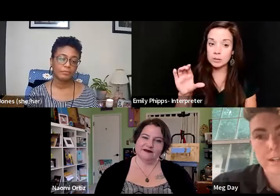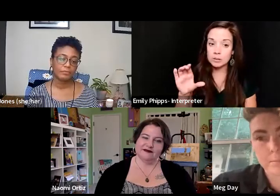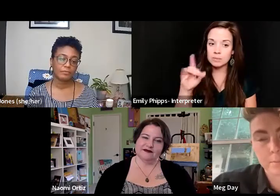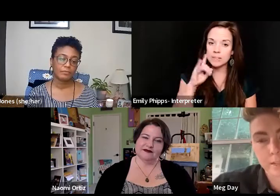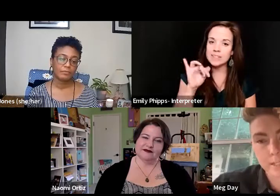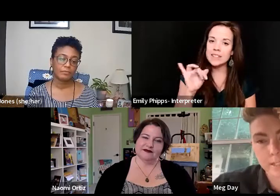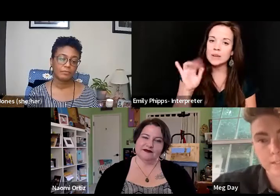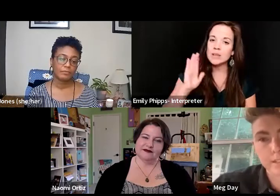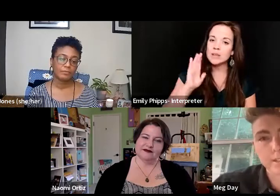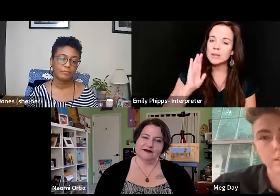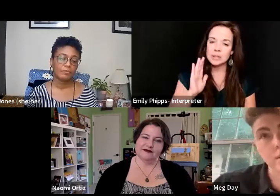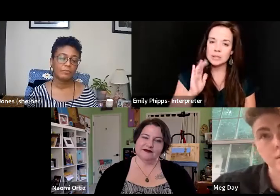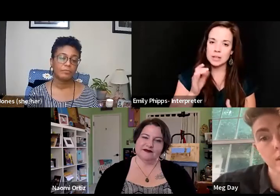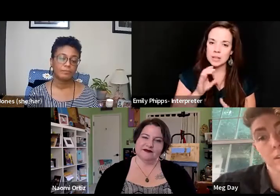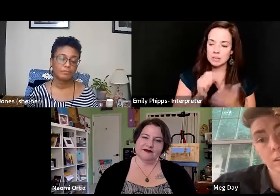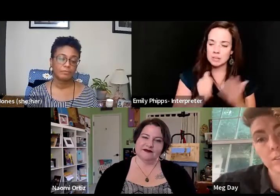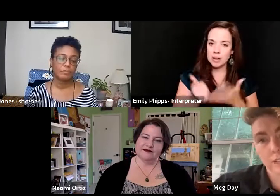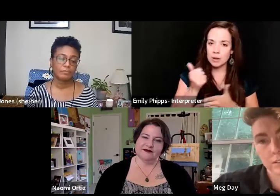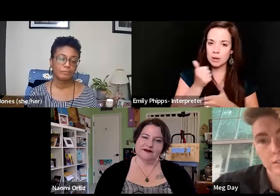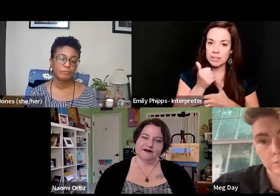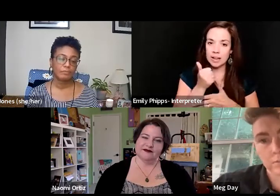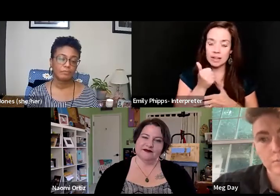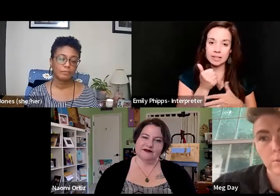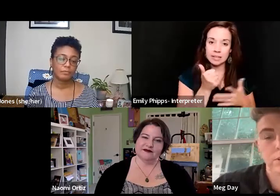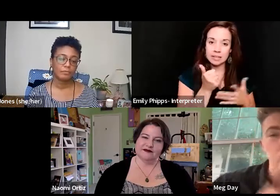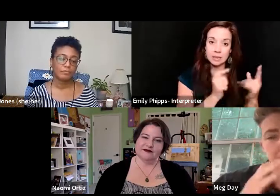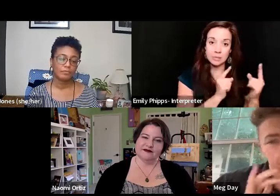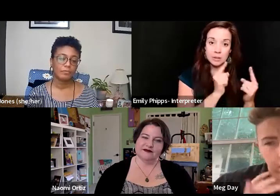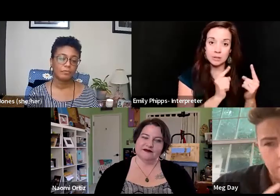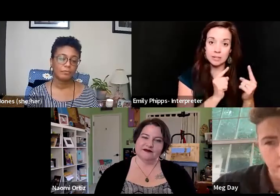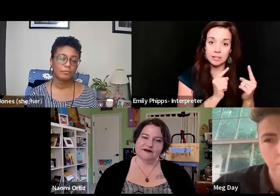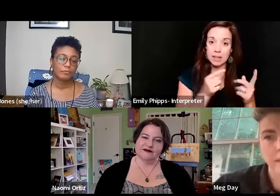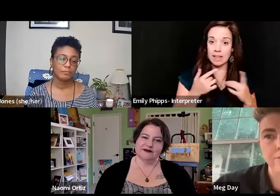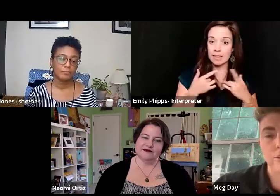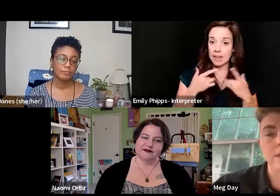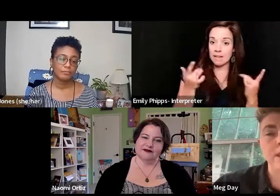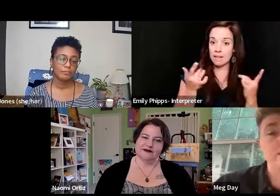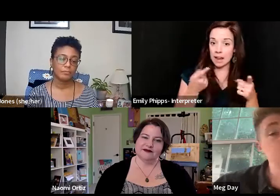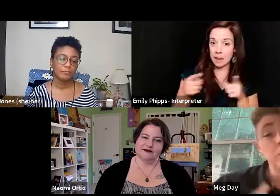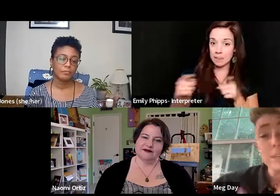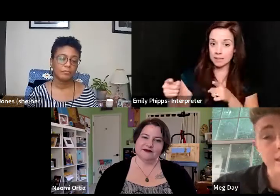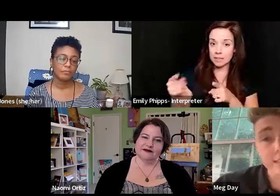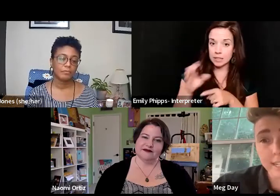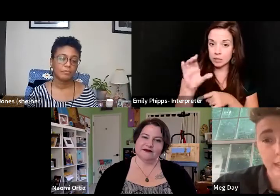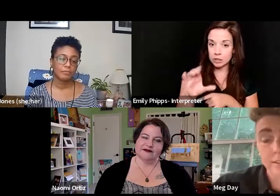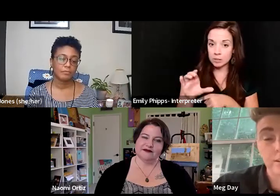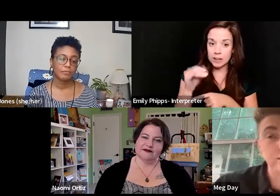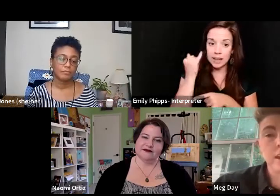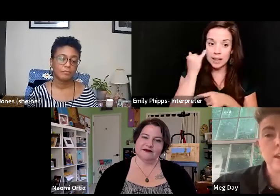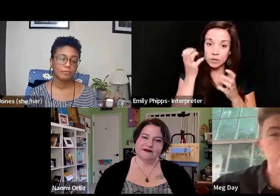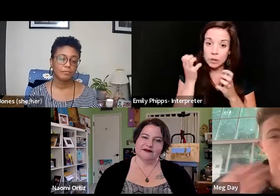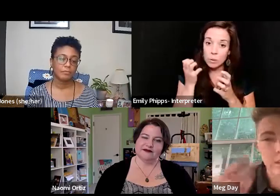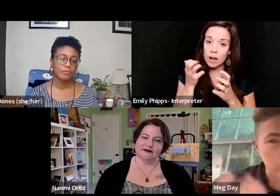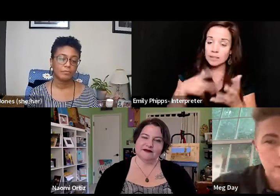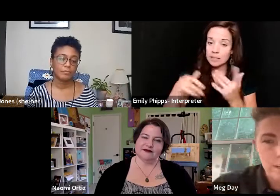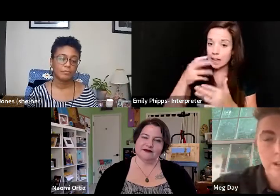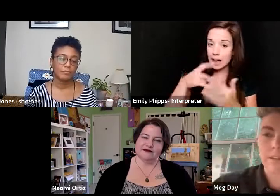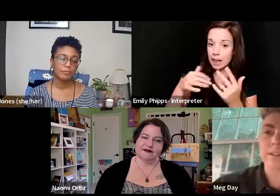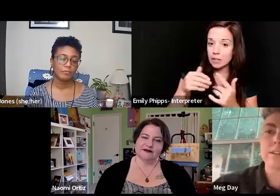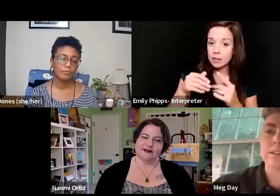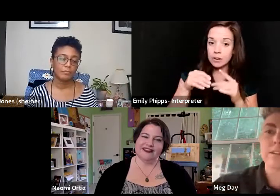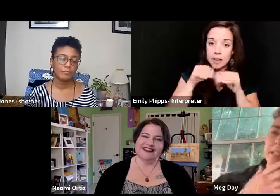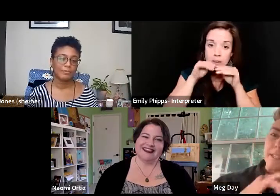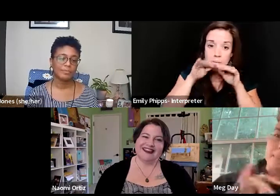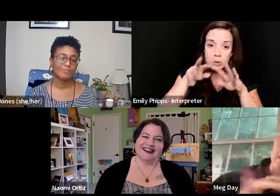prioritize in person. And so the event occurs on Zoom or whatever online platform. And if you would like to gather and breathe on one